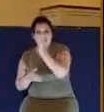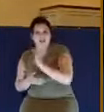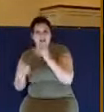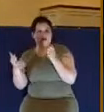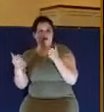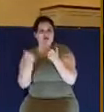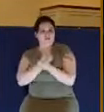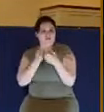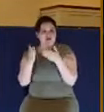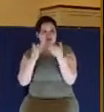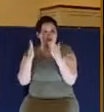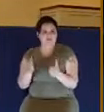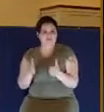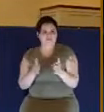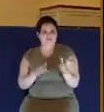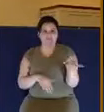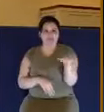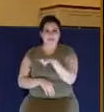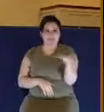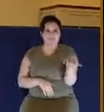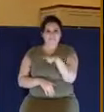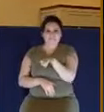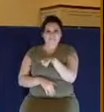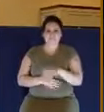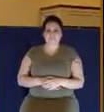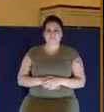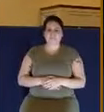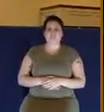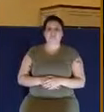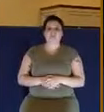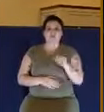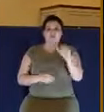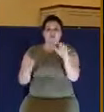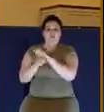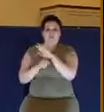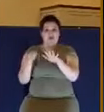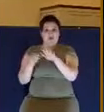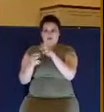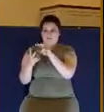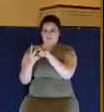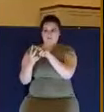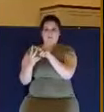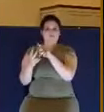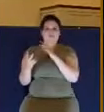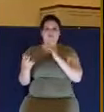with all your heart or loving your neighbor as yourself. If you just do that, you know what? You'll fulfill all of God's law.